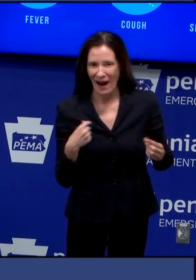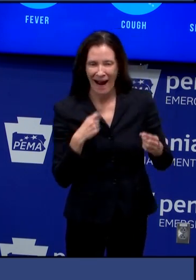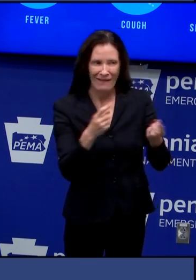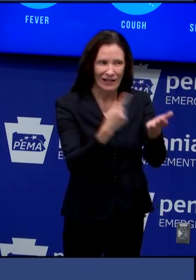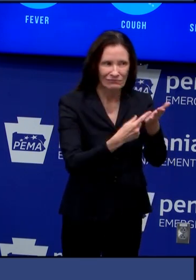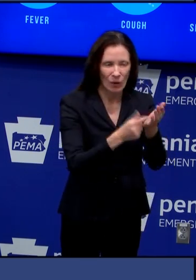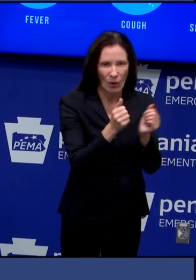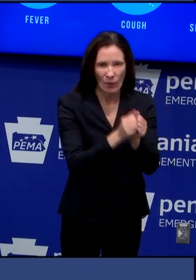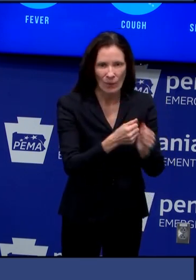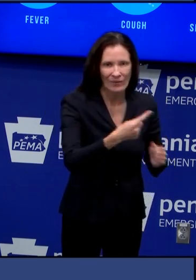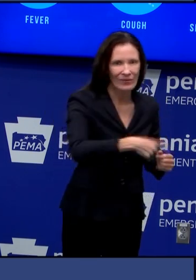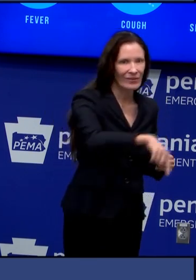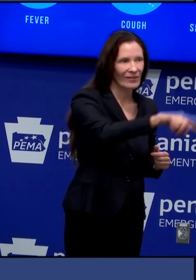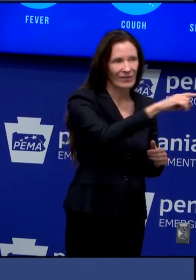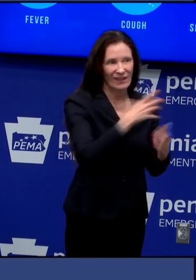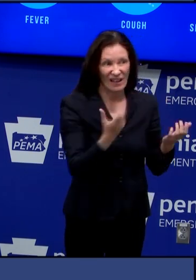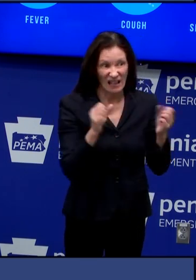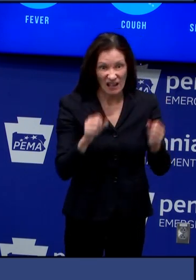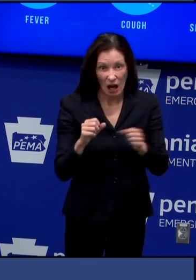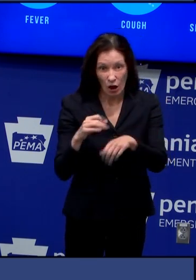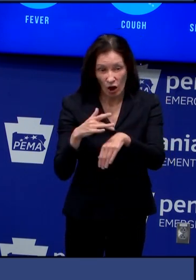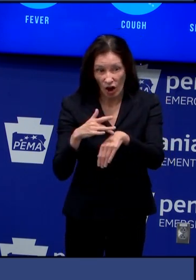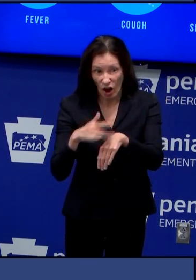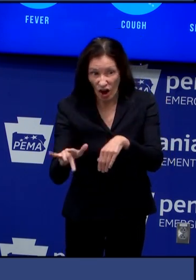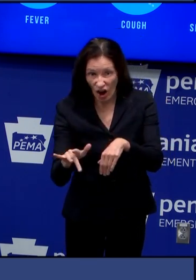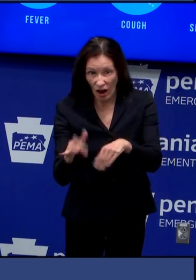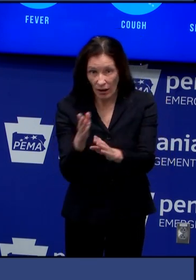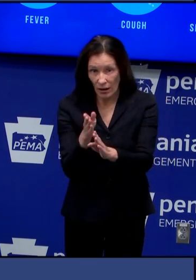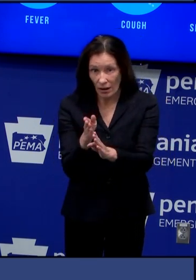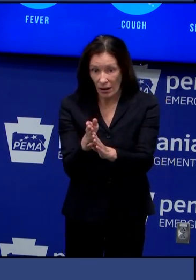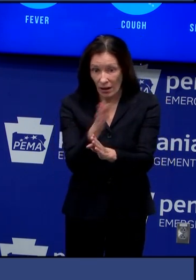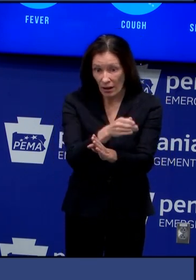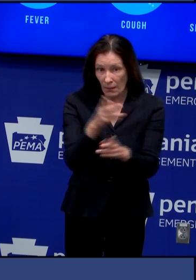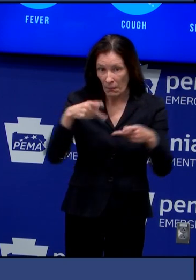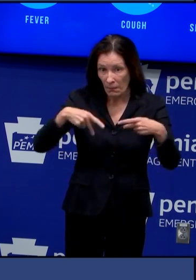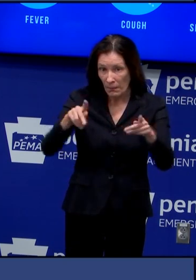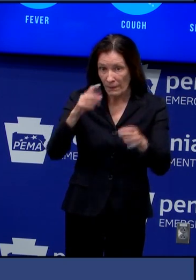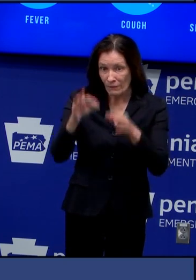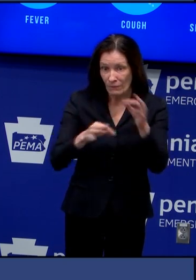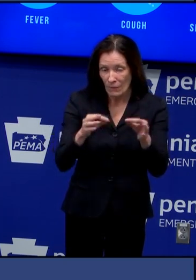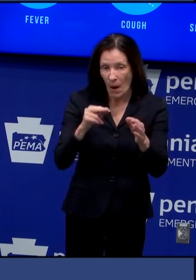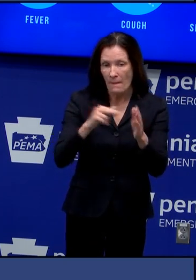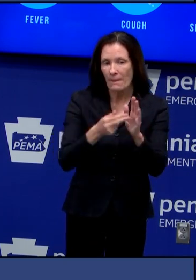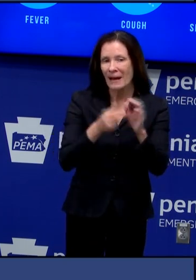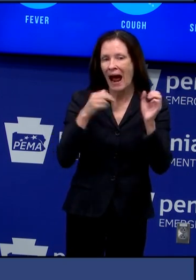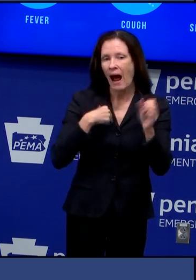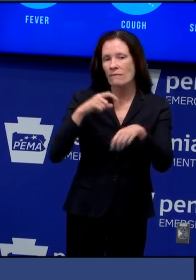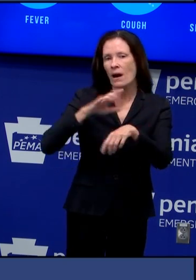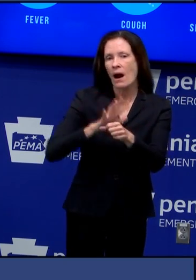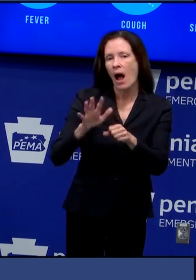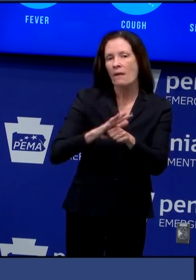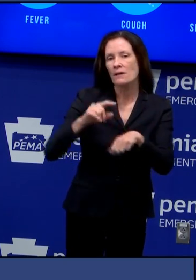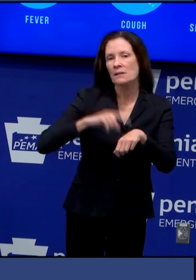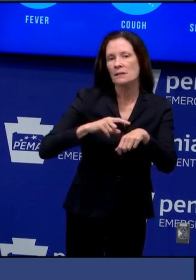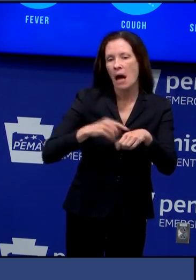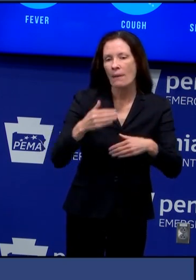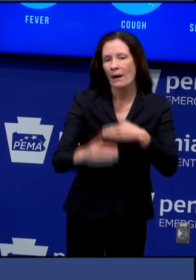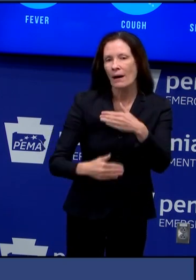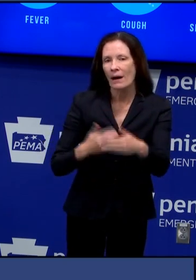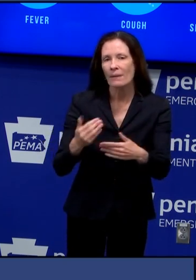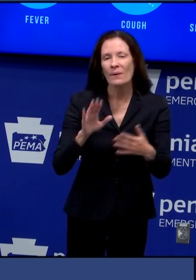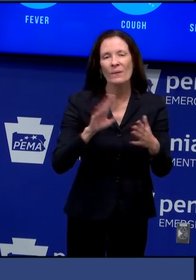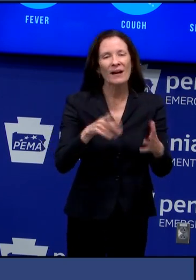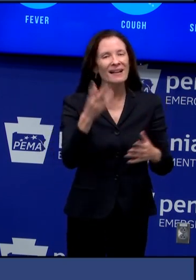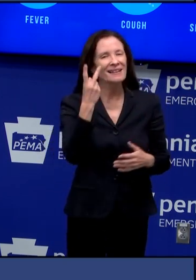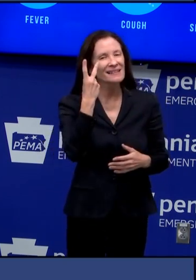to to count um up until now you had to wait until the polls were closed the legislature has moved it up to 7 a.m on